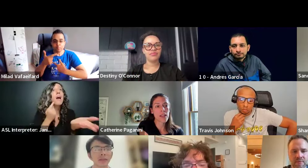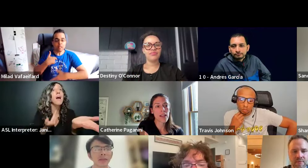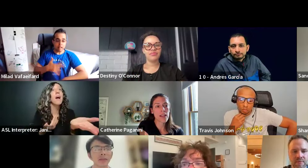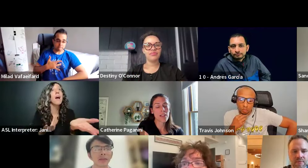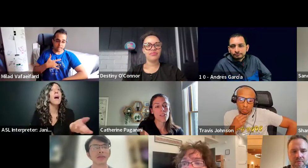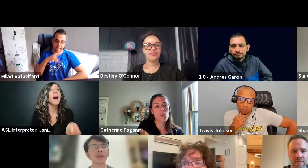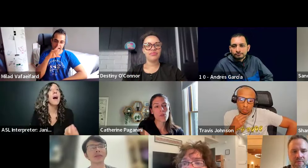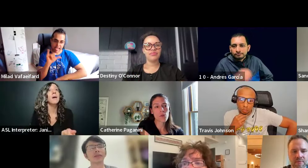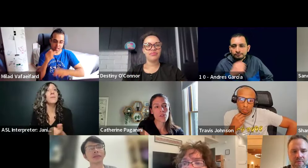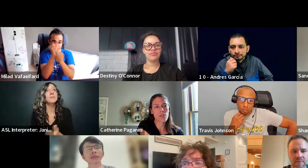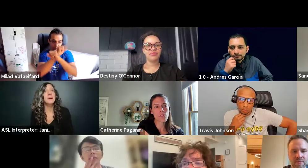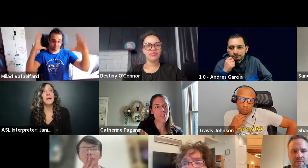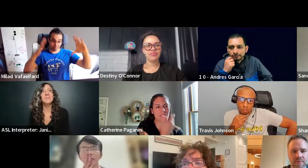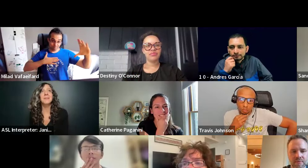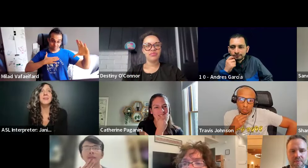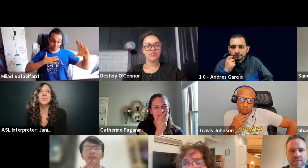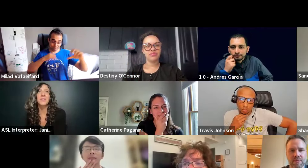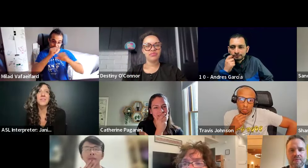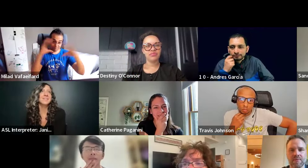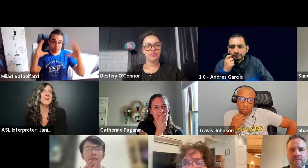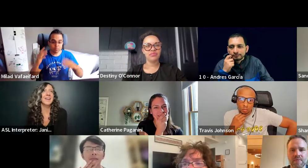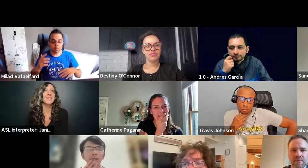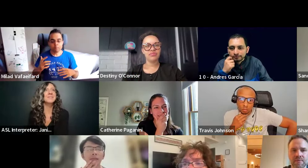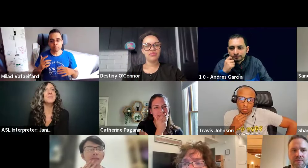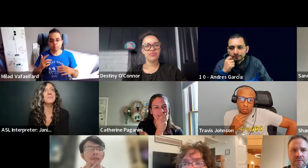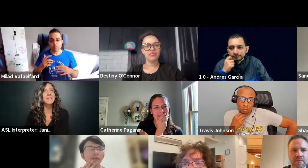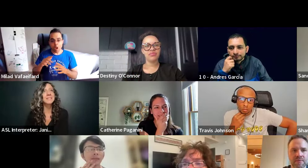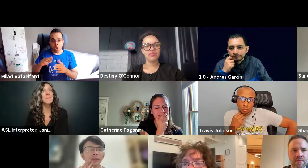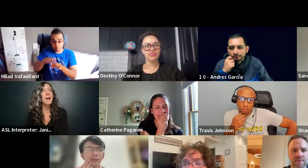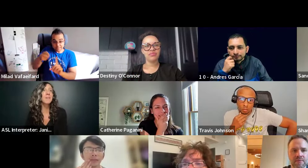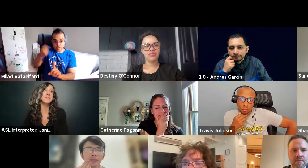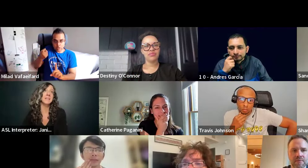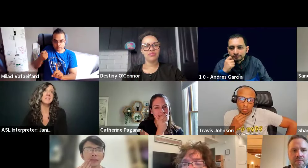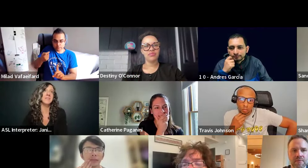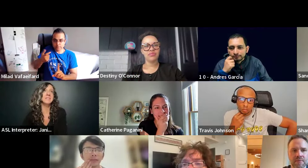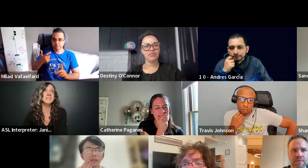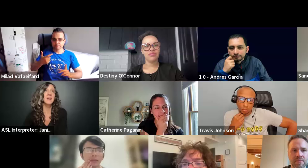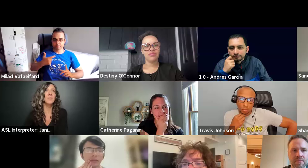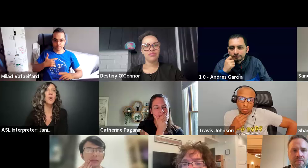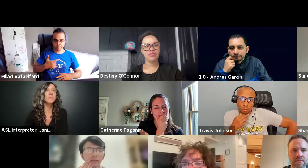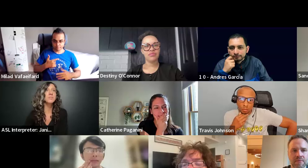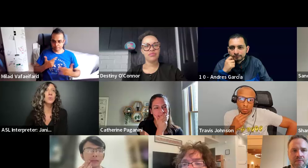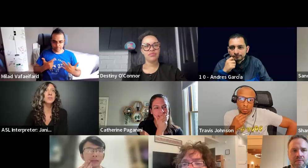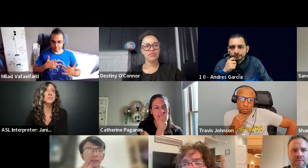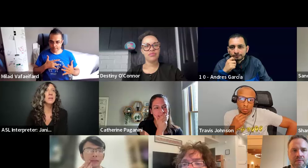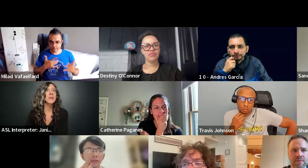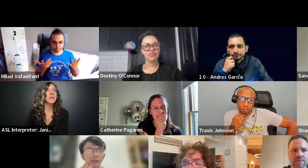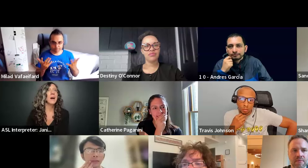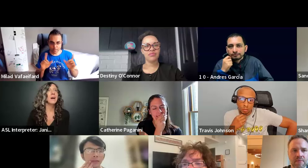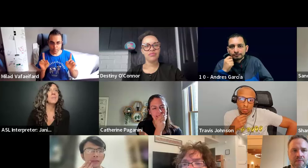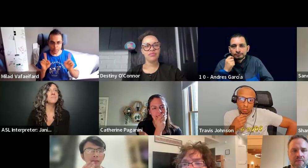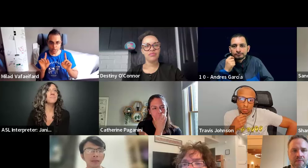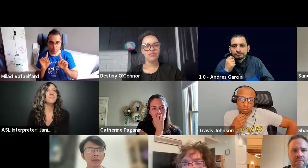well, maybe you can, like if it's open source, I didn't mean to cut you off. Sorry, Catherine. So Malad saying my sense of this is that with open source,